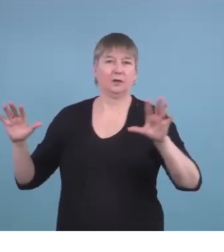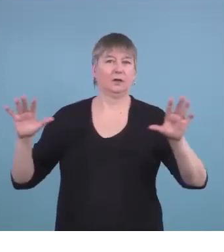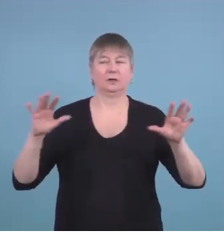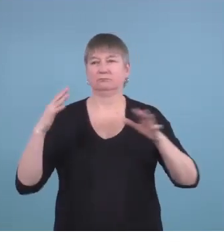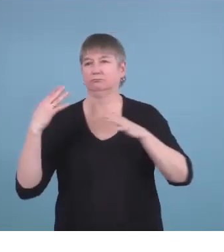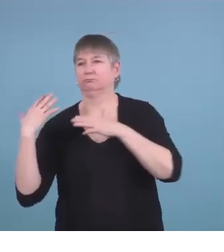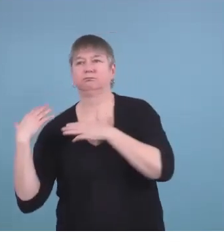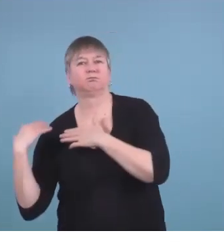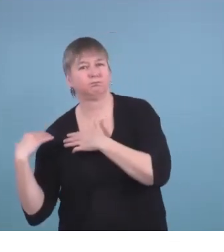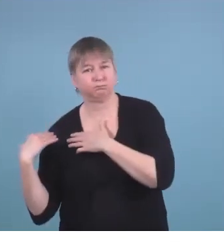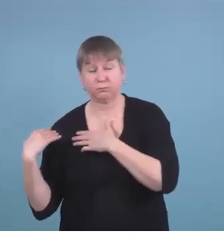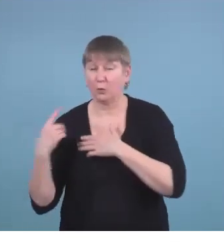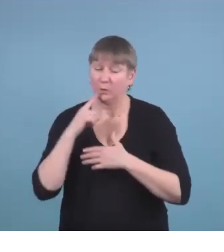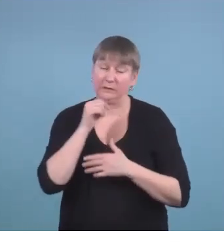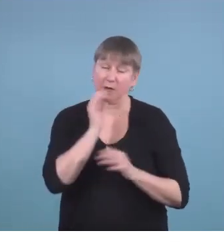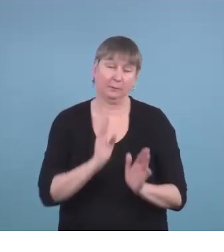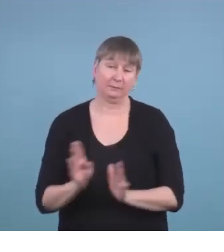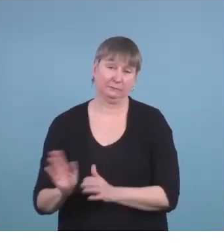that they just weren't prepared for.